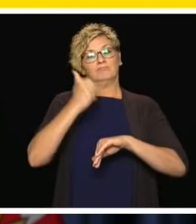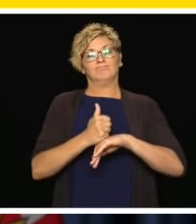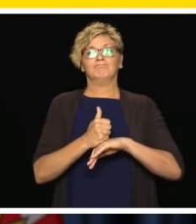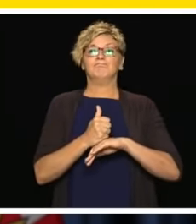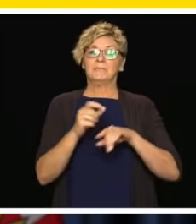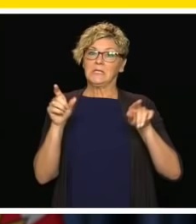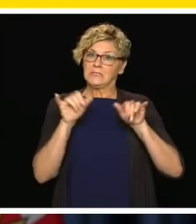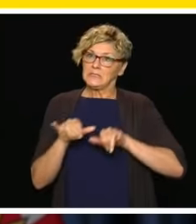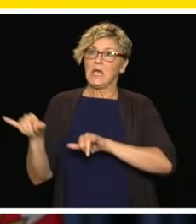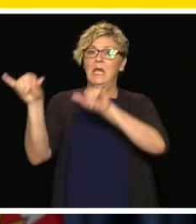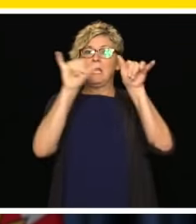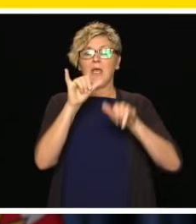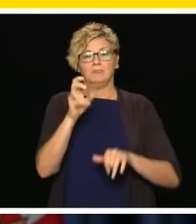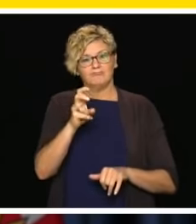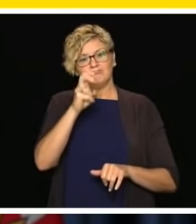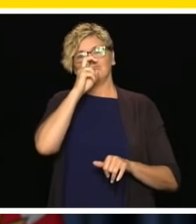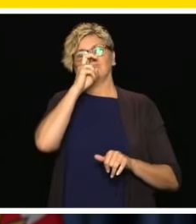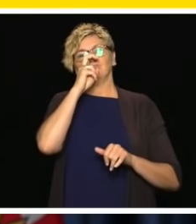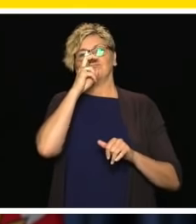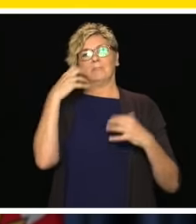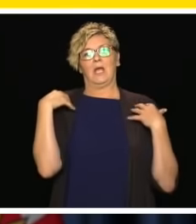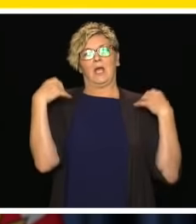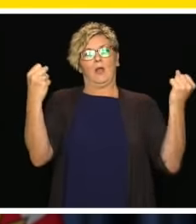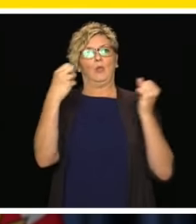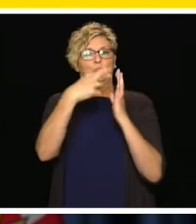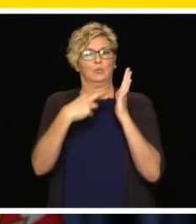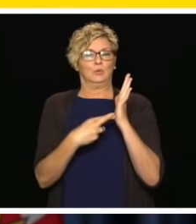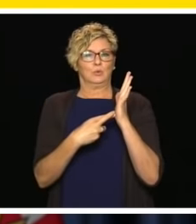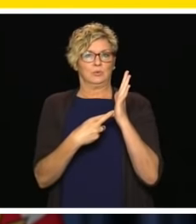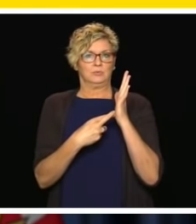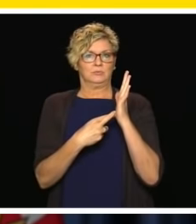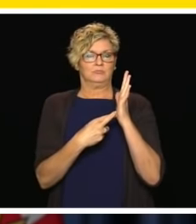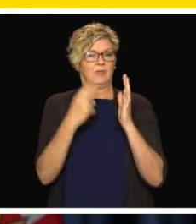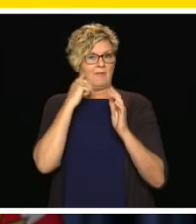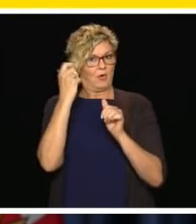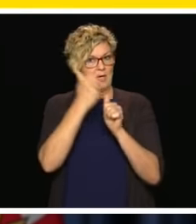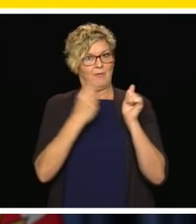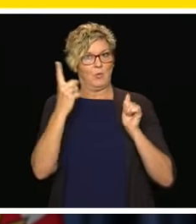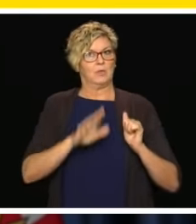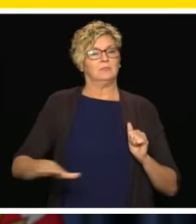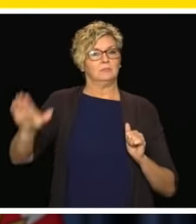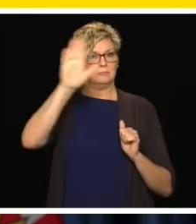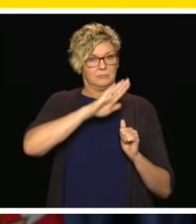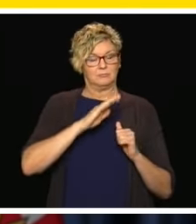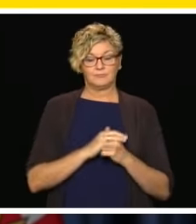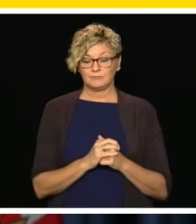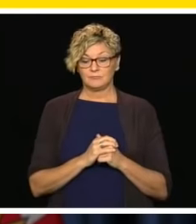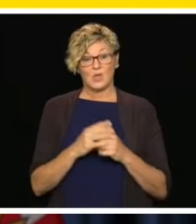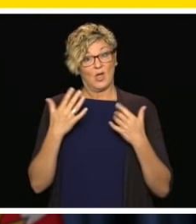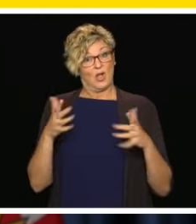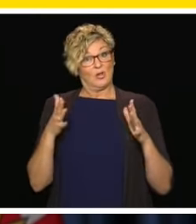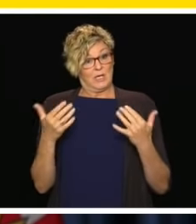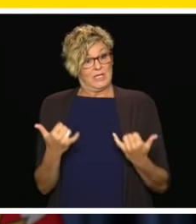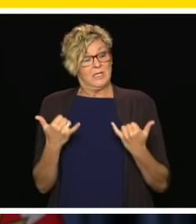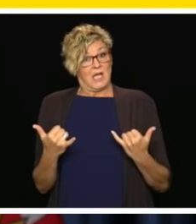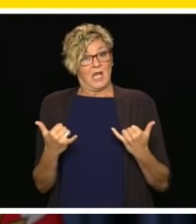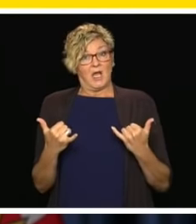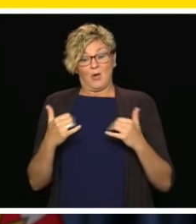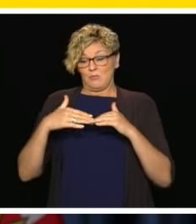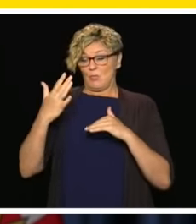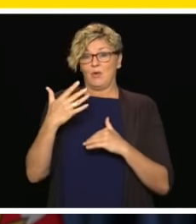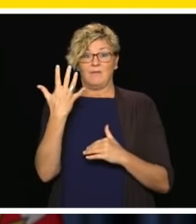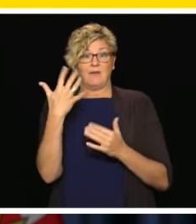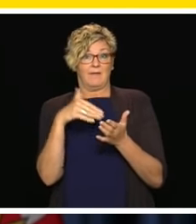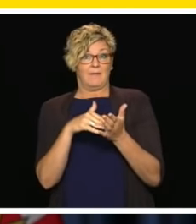province-wide and they must be followed by everybody. We have today in BC already more than 5,000